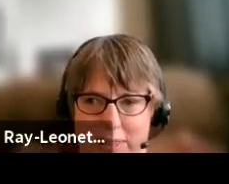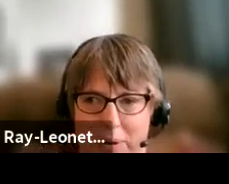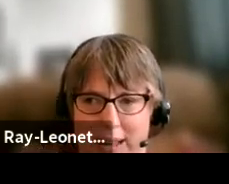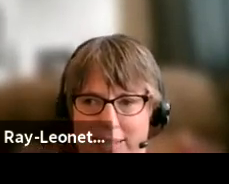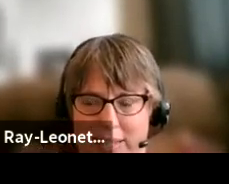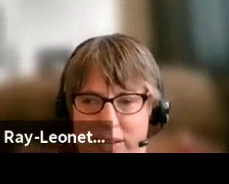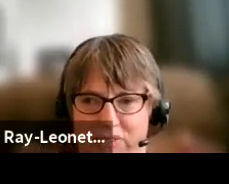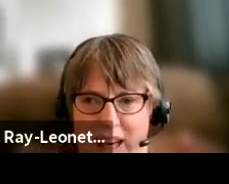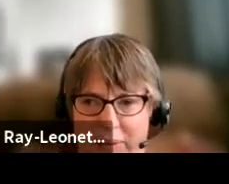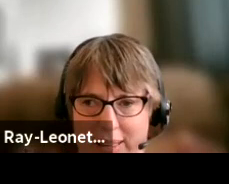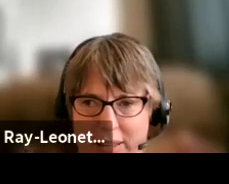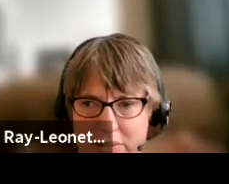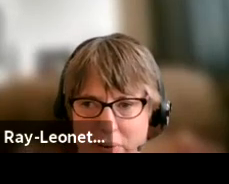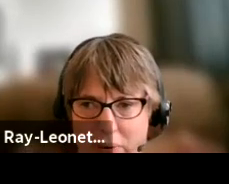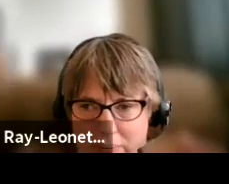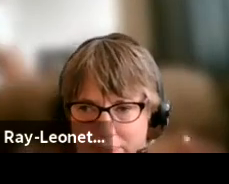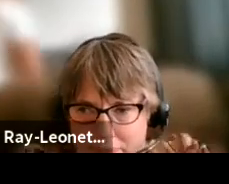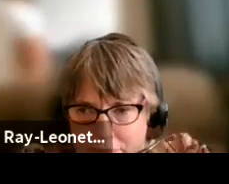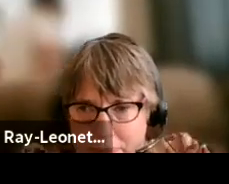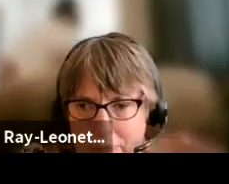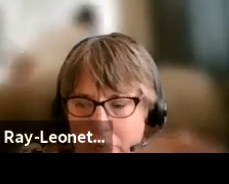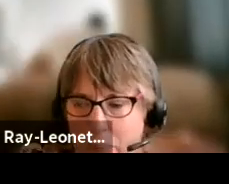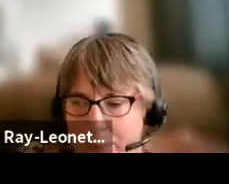go about the process of following this rule.